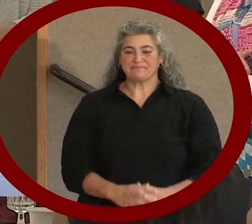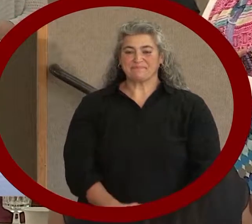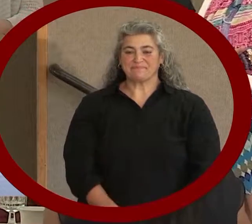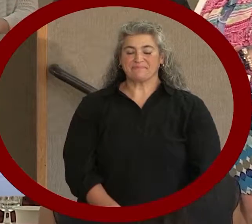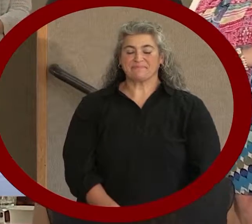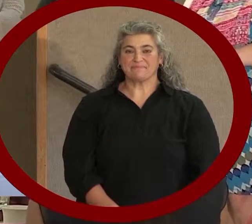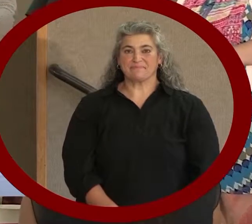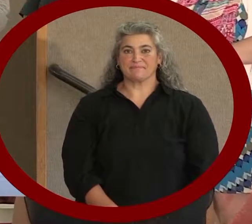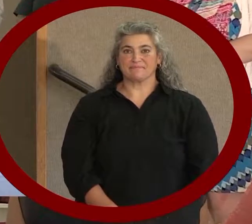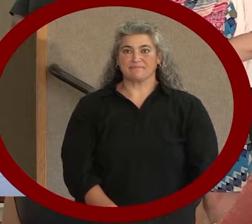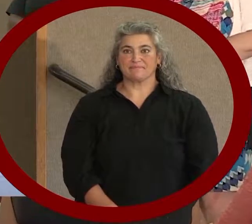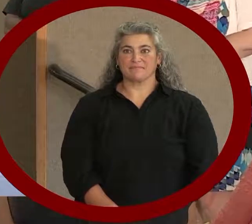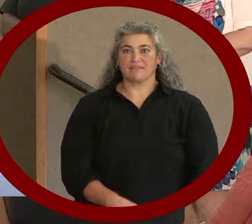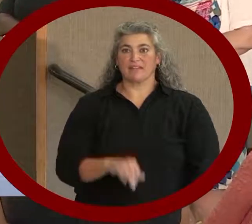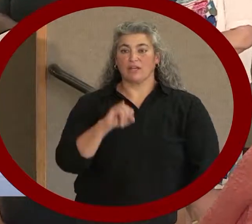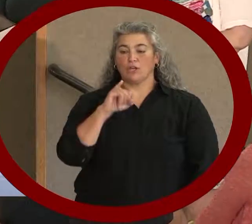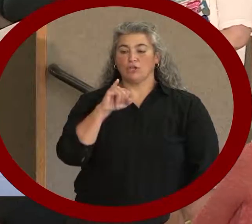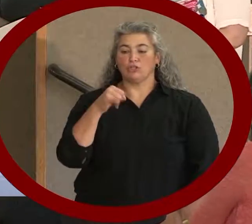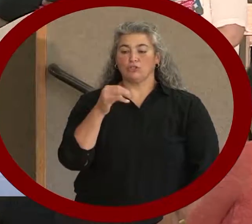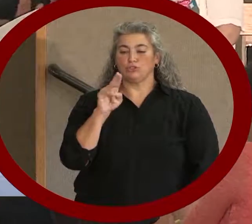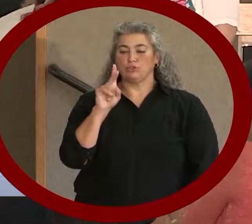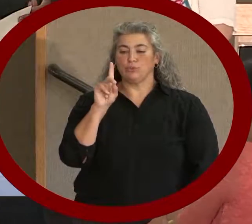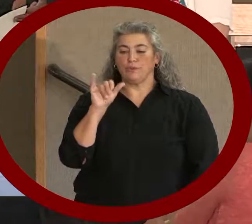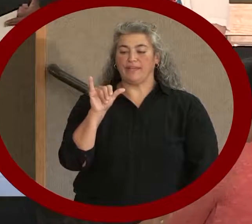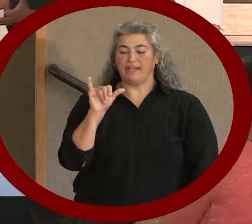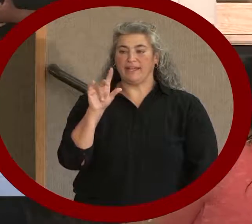Judy Deborah Johnson.